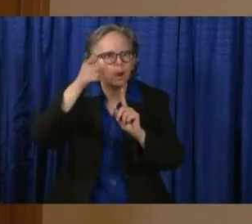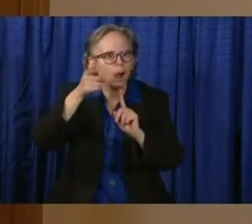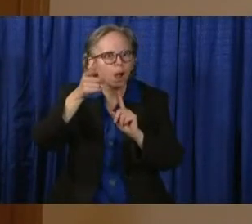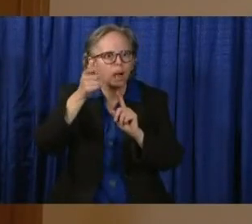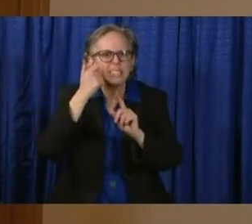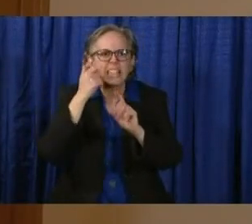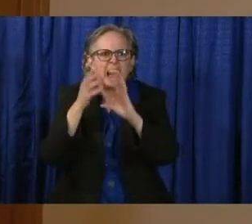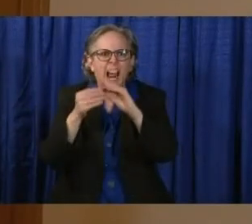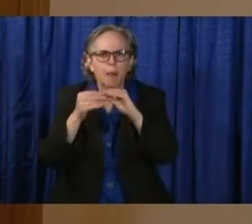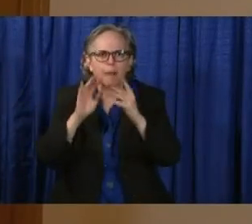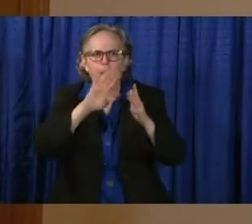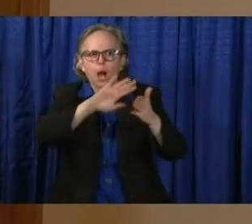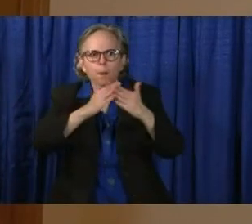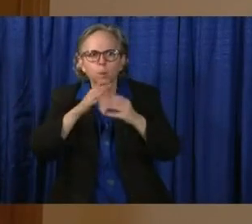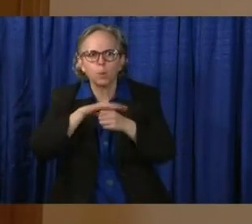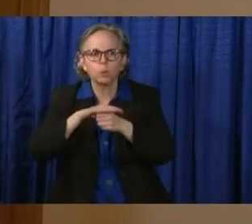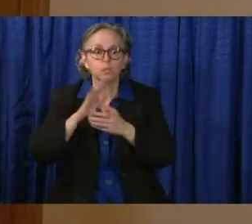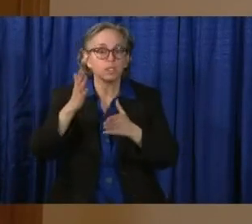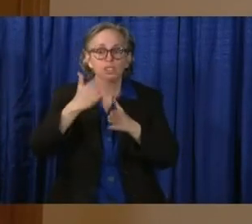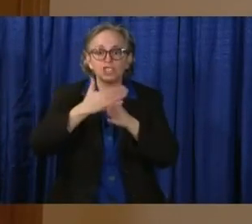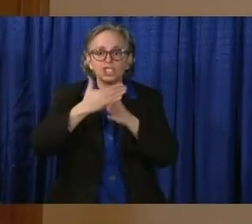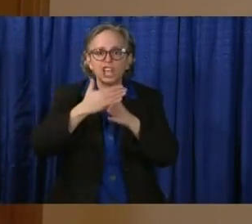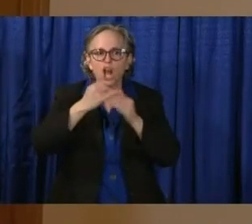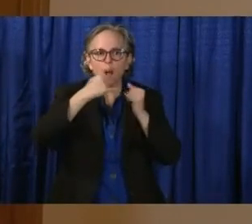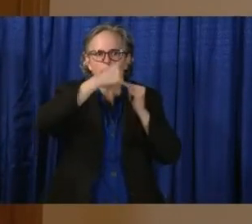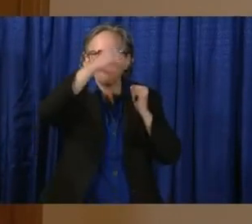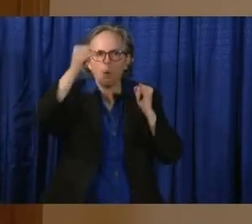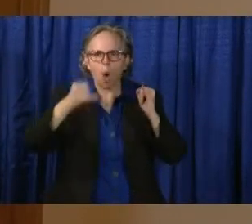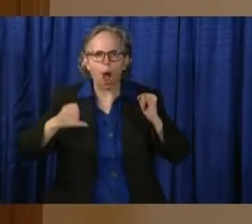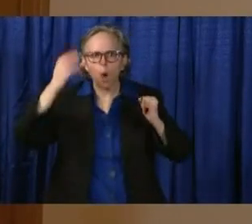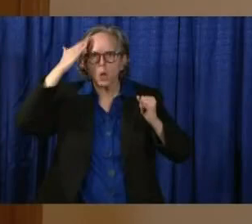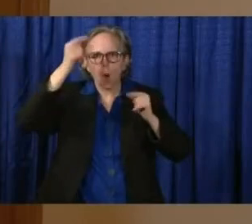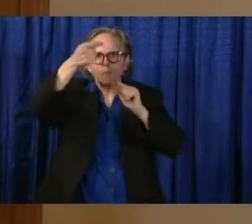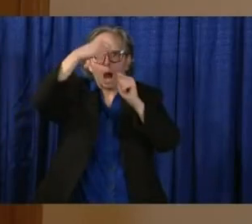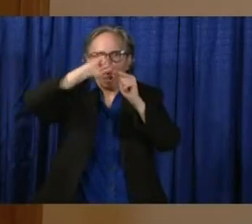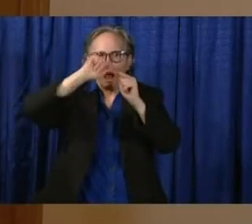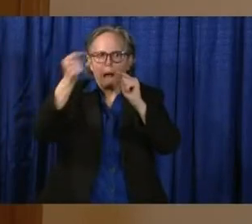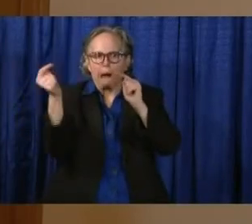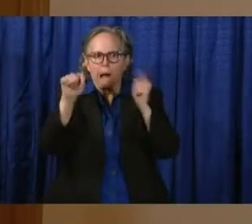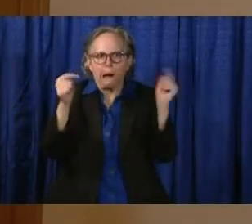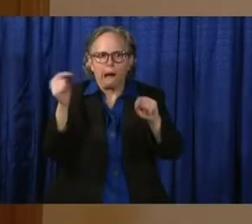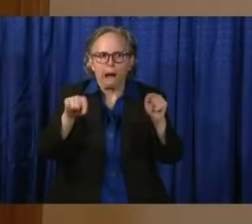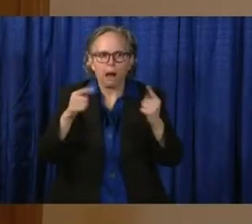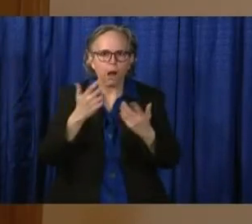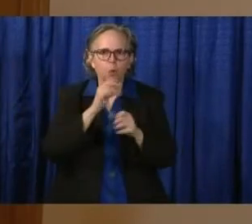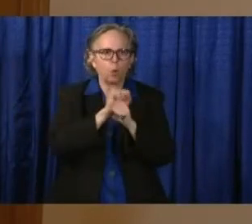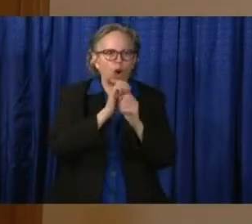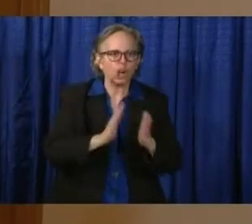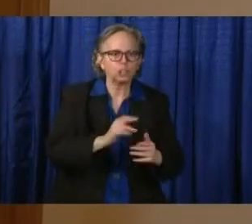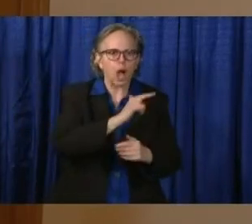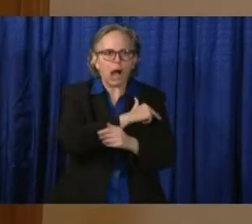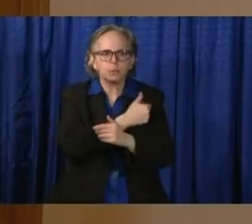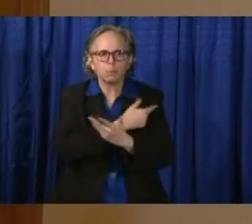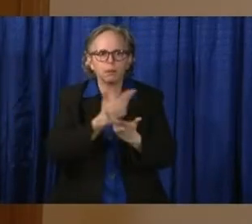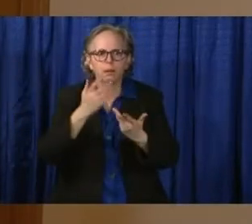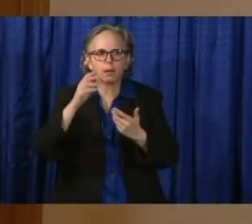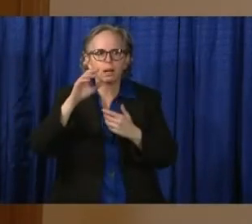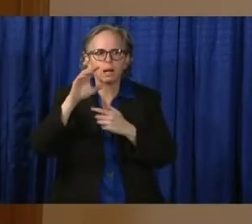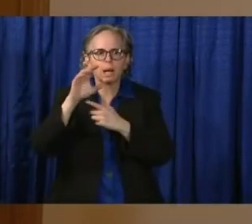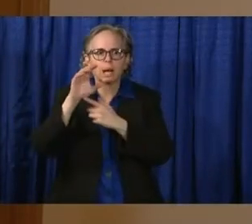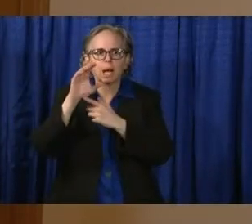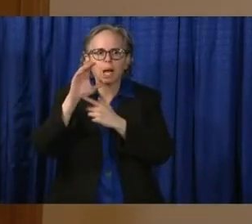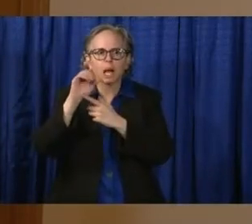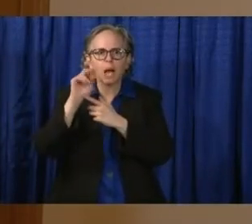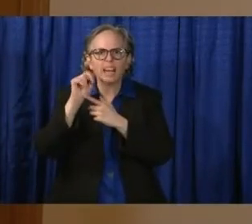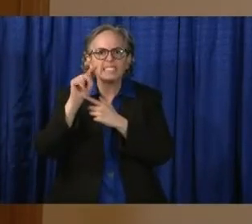workers, and hospital systems, containment areas across states. It's true even in Columbiana, in the prison